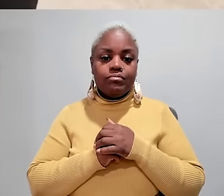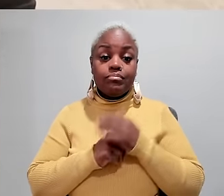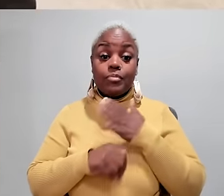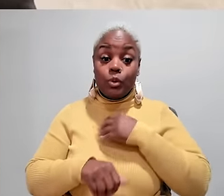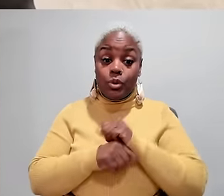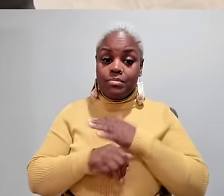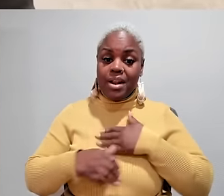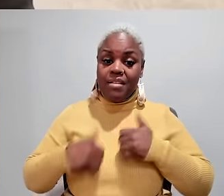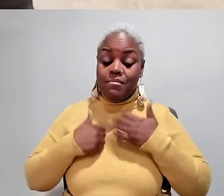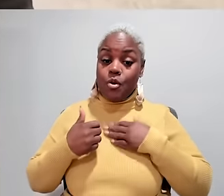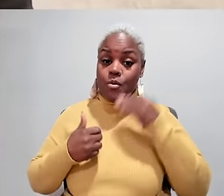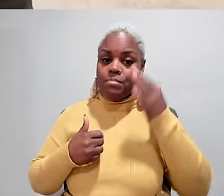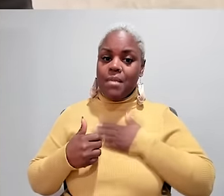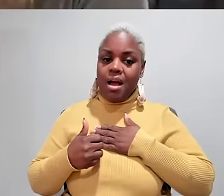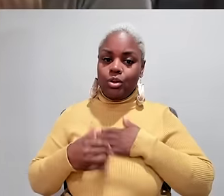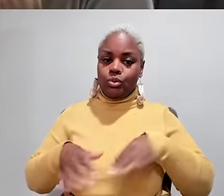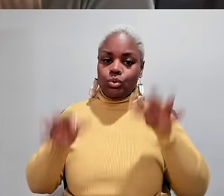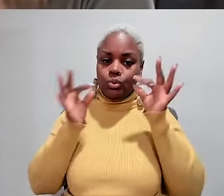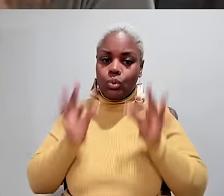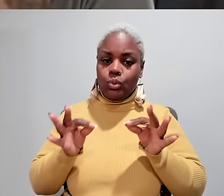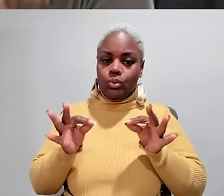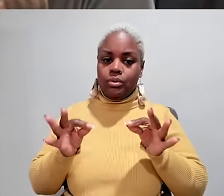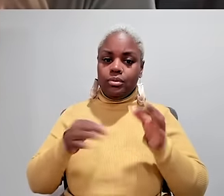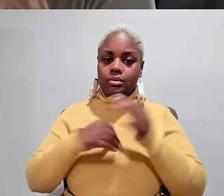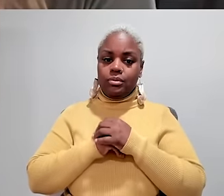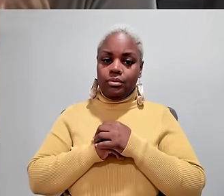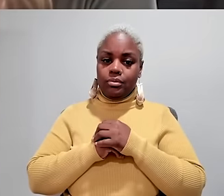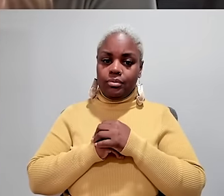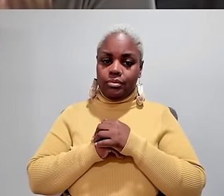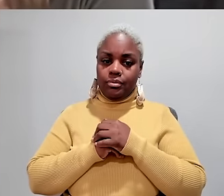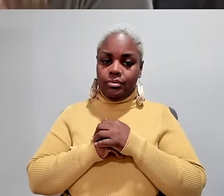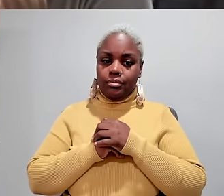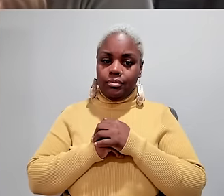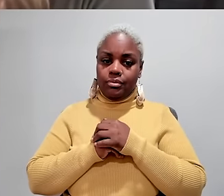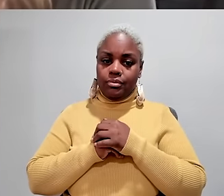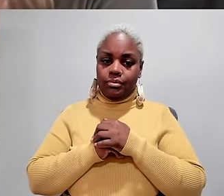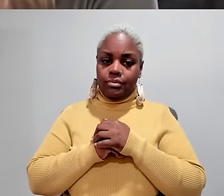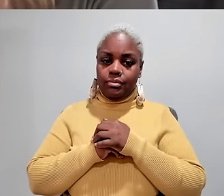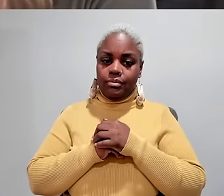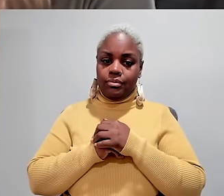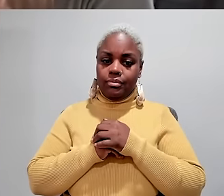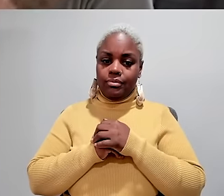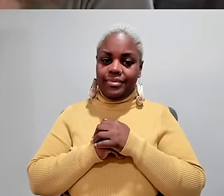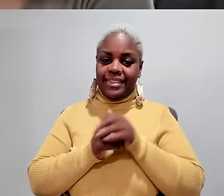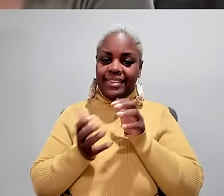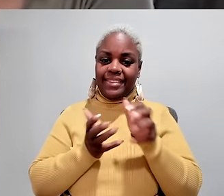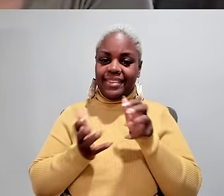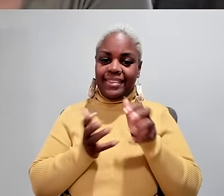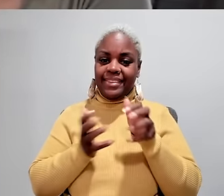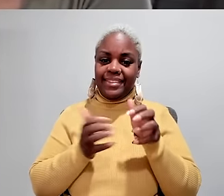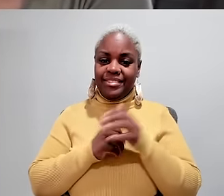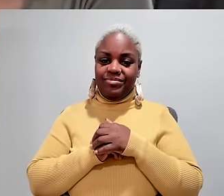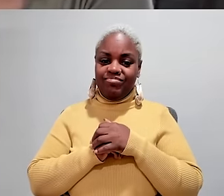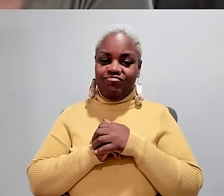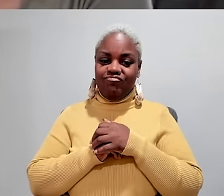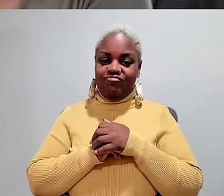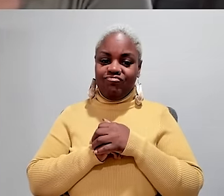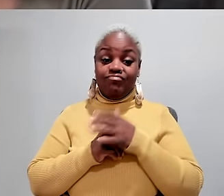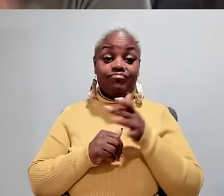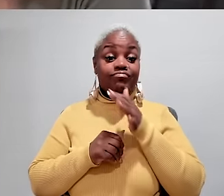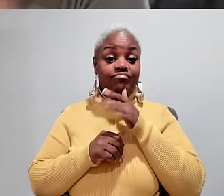to work is all her own. DAWN My work, my life, my home, my choice.